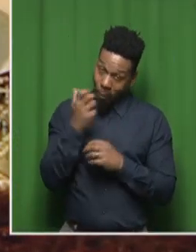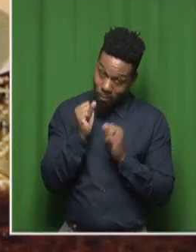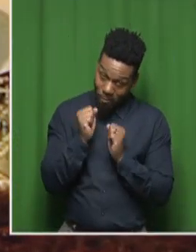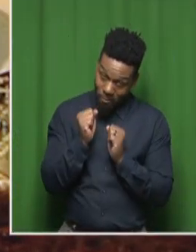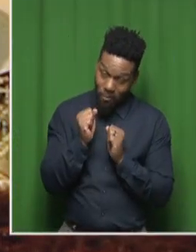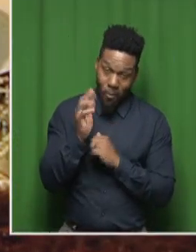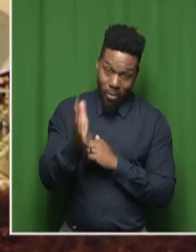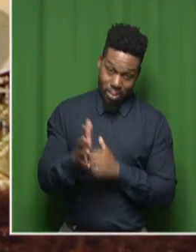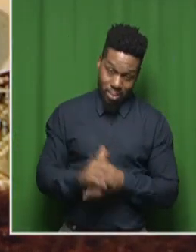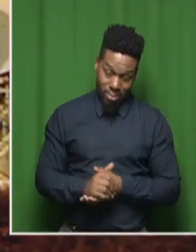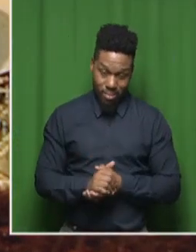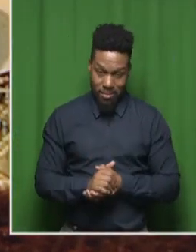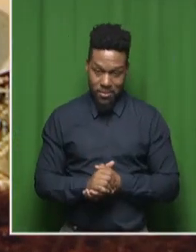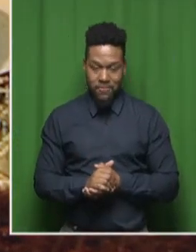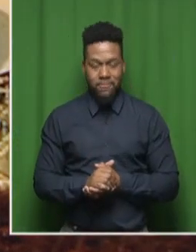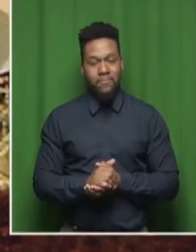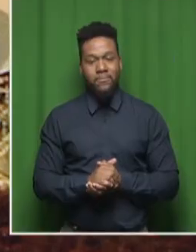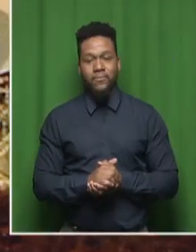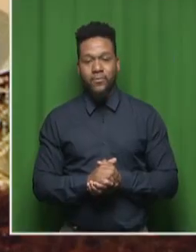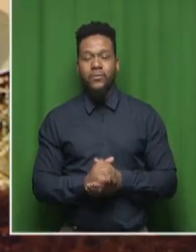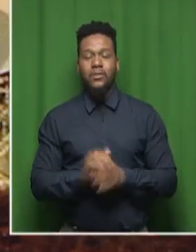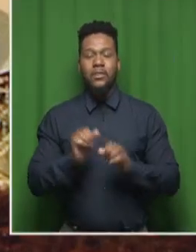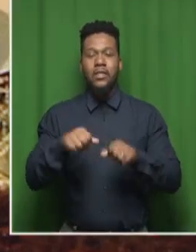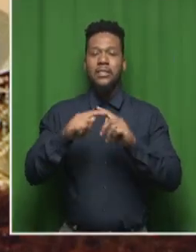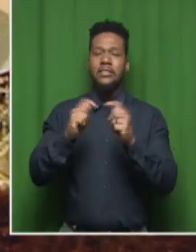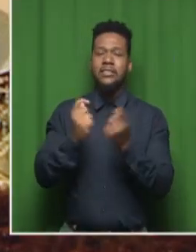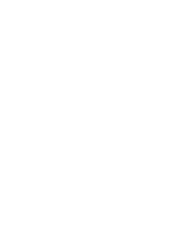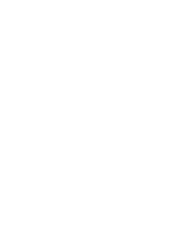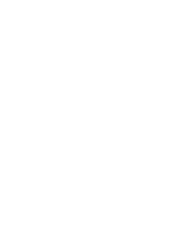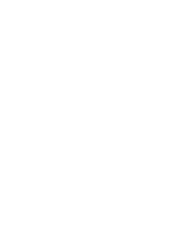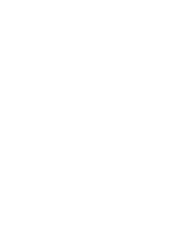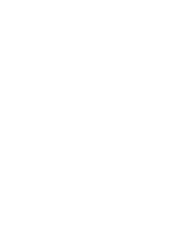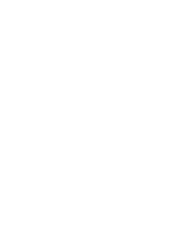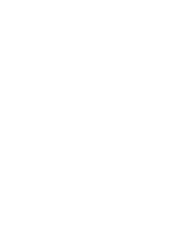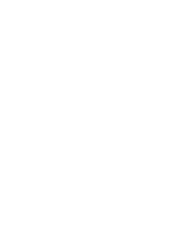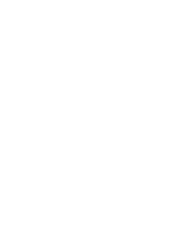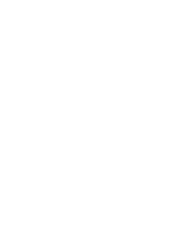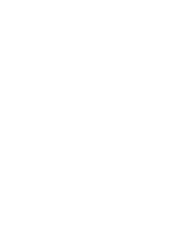right, thanks, Lisa Wilson and the team out in Carnarvon this morning.